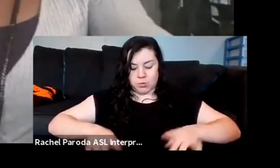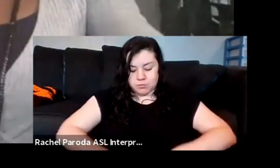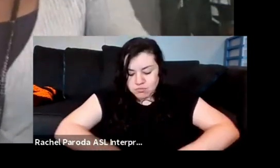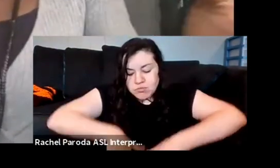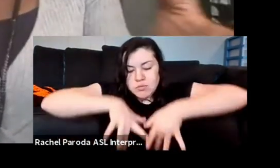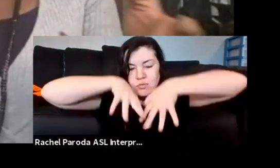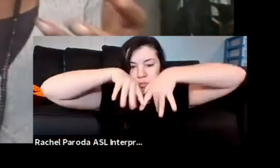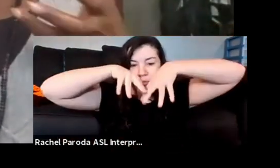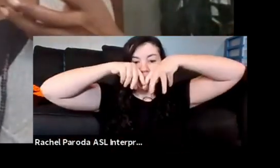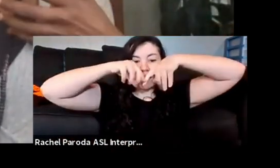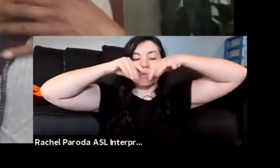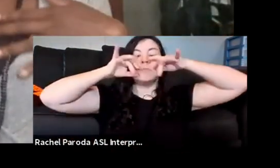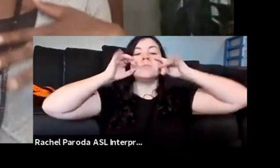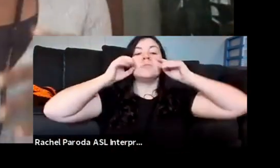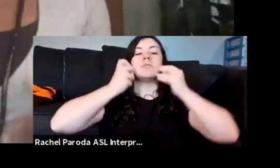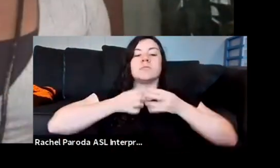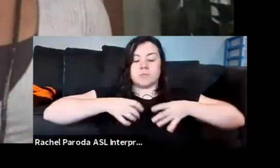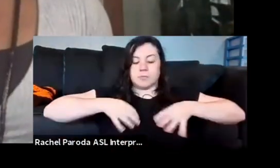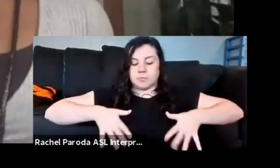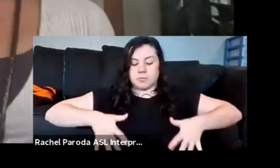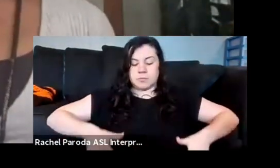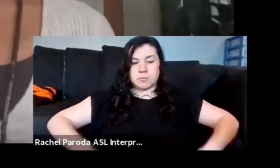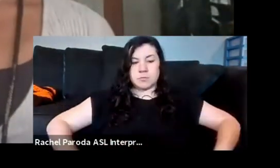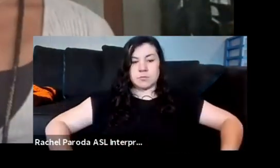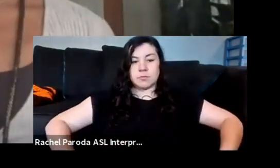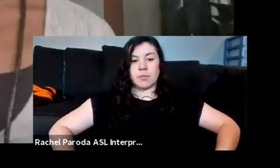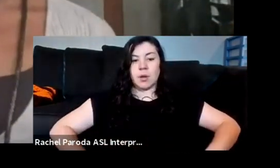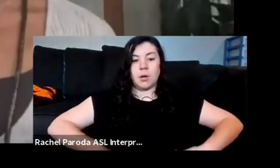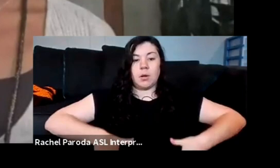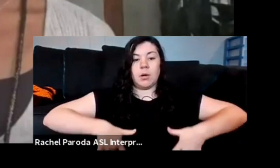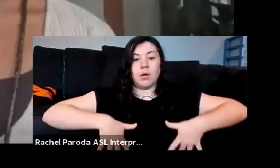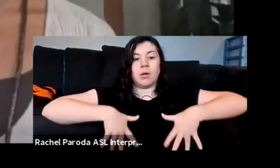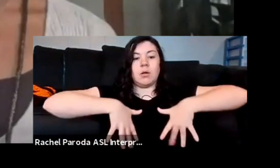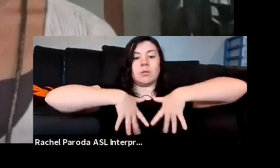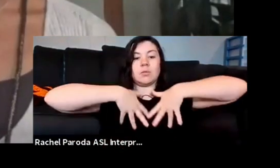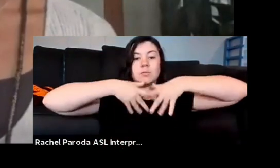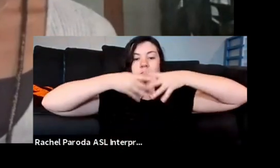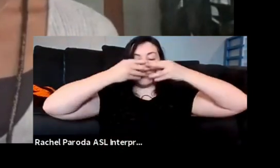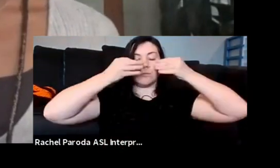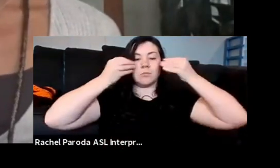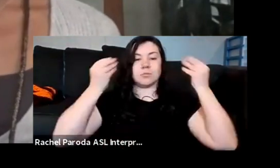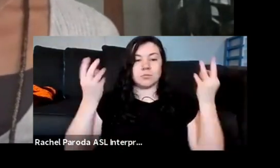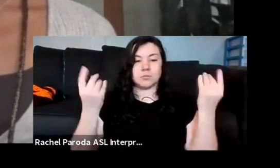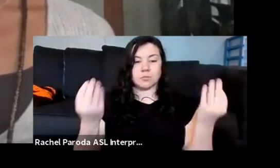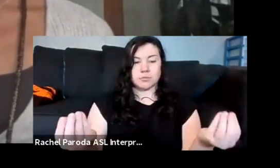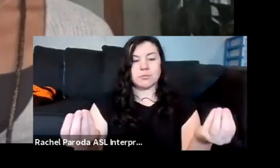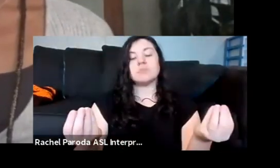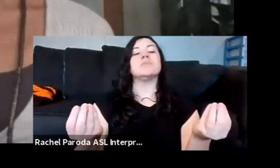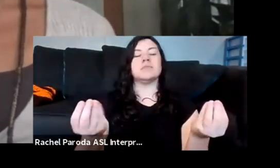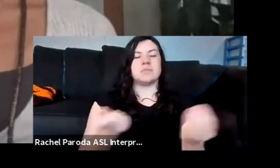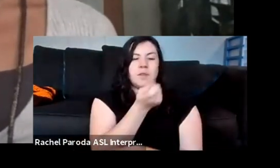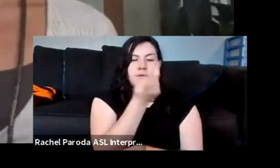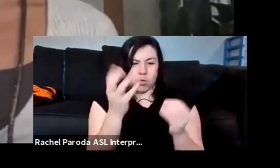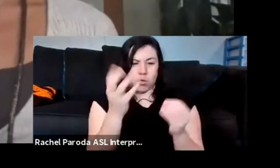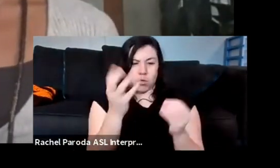And the exhale gathering back in from the heart, grounding back down to the body to the feet. Mm-hmm. Try it a few more times,